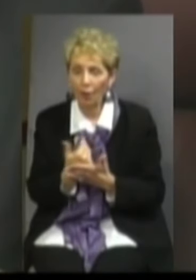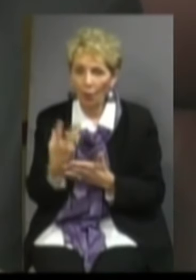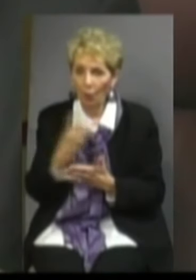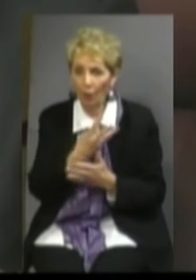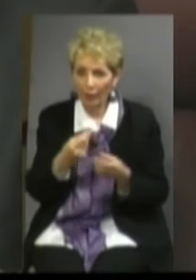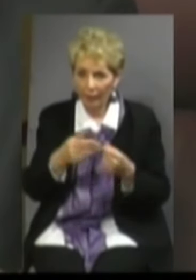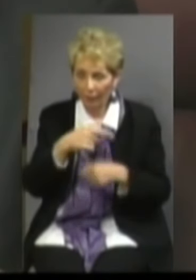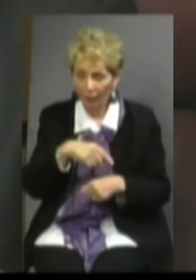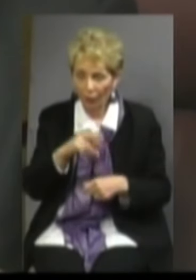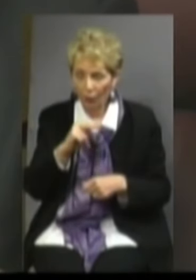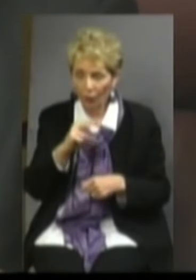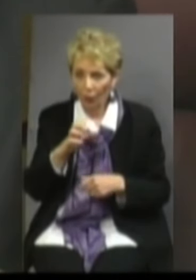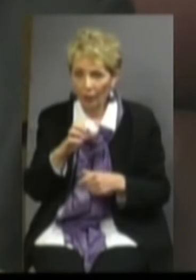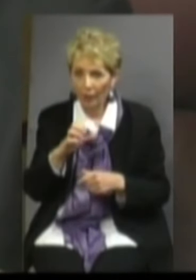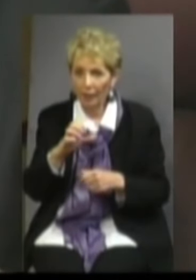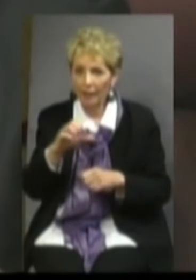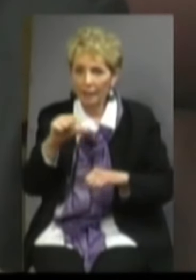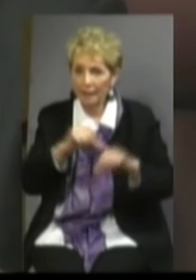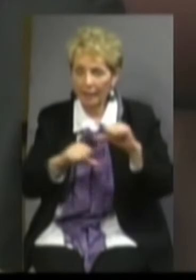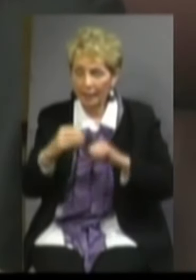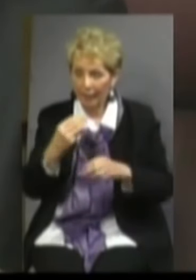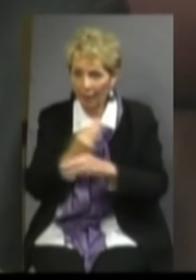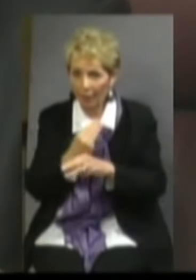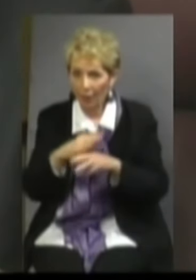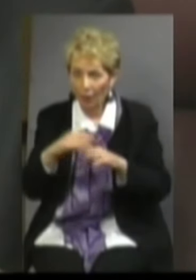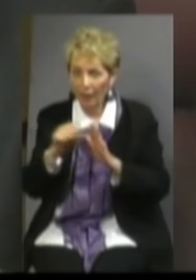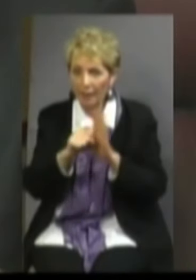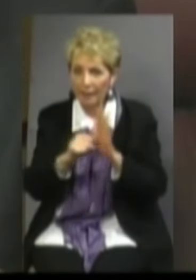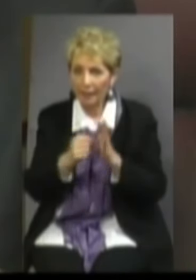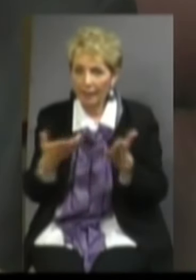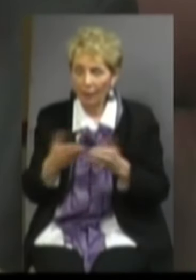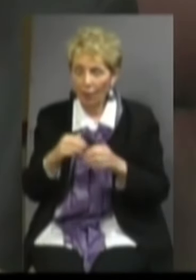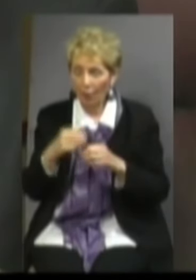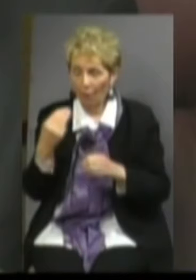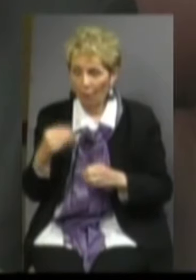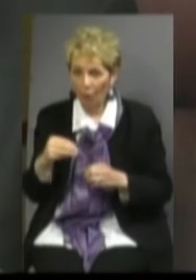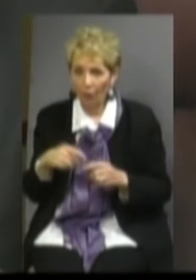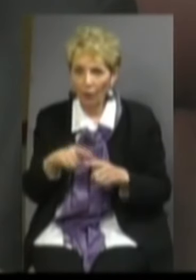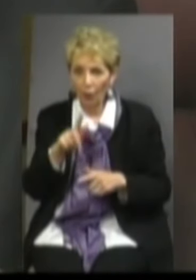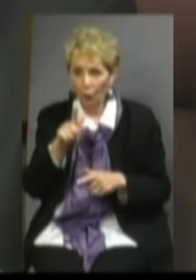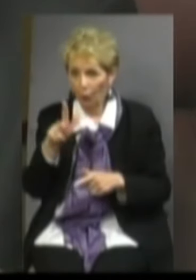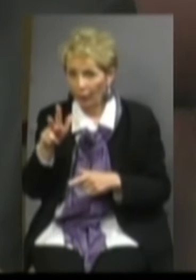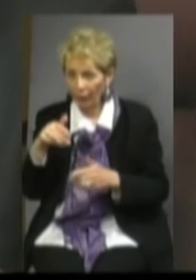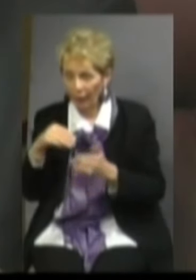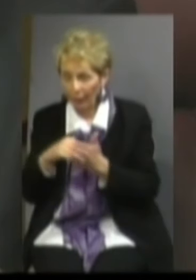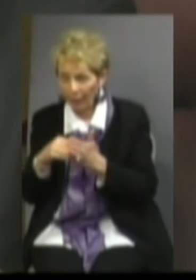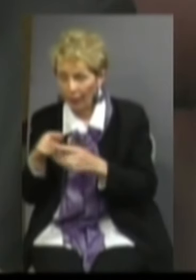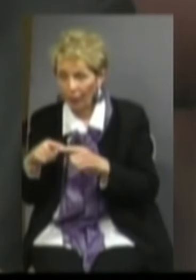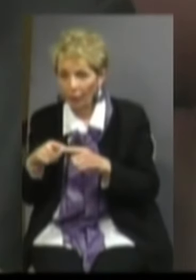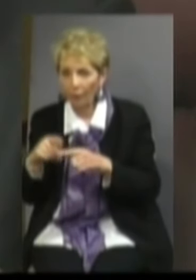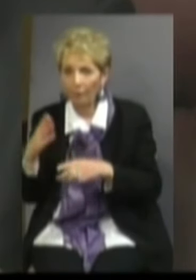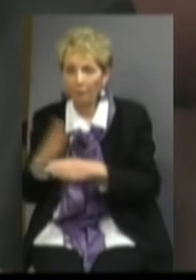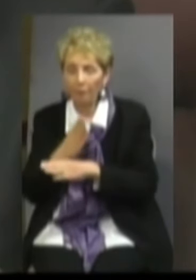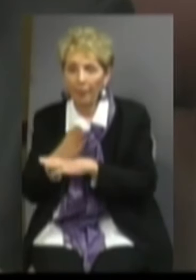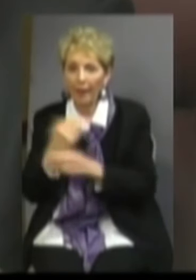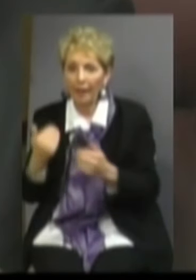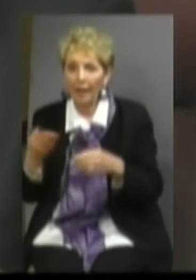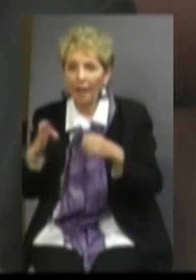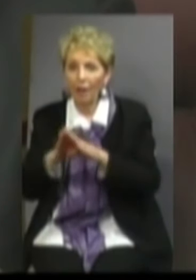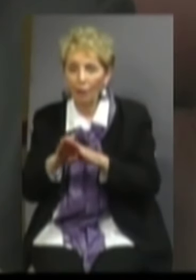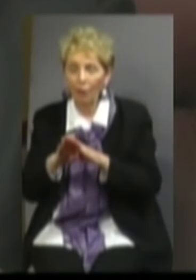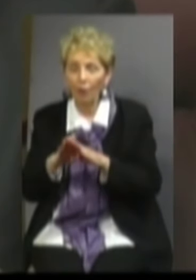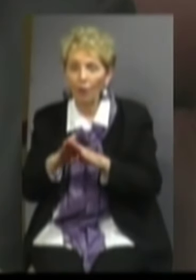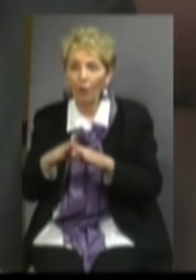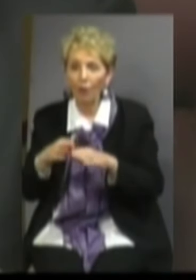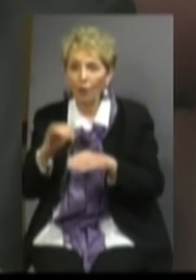of the North Carolina School of Science and Math on state property in Morganton, $23 million to repurpose the now-closed Western Youth